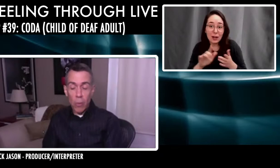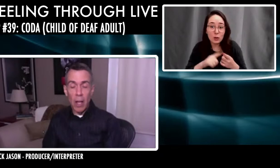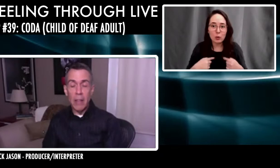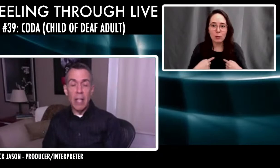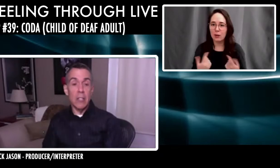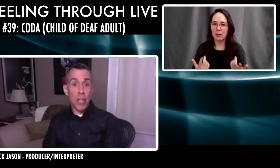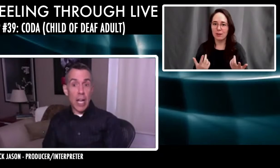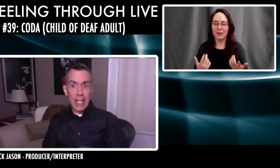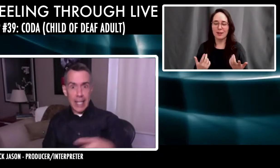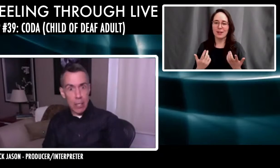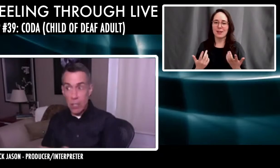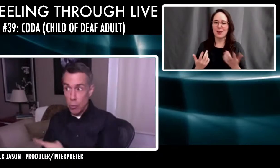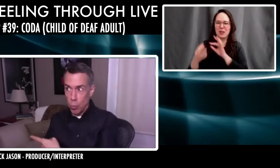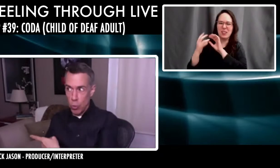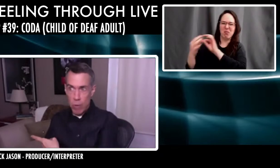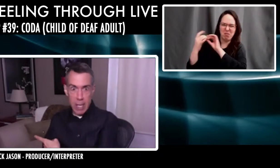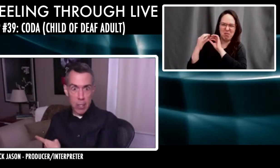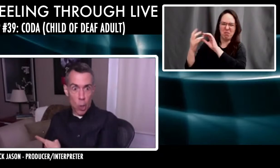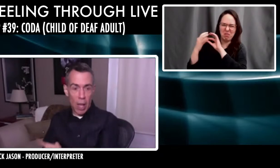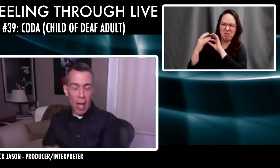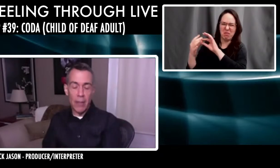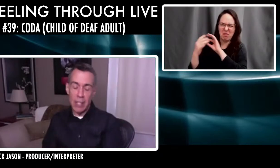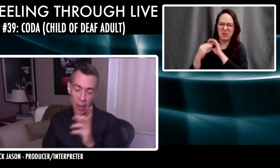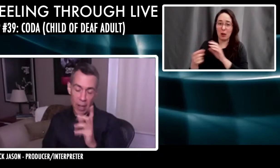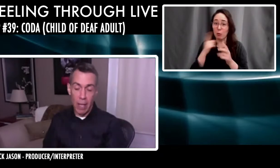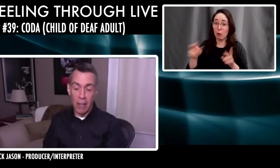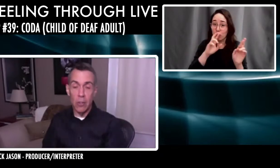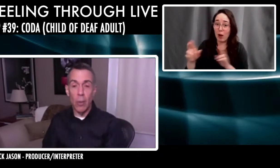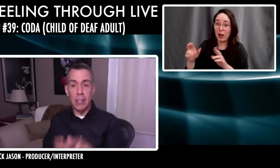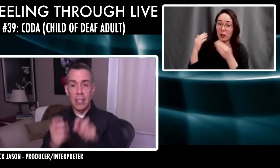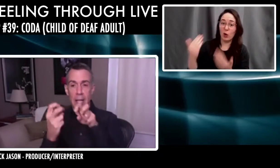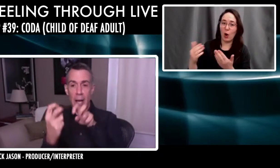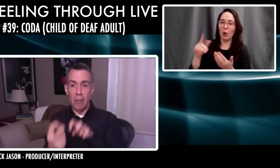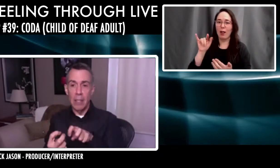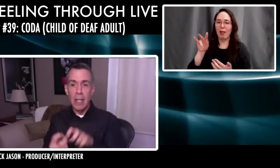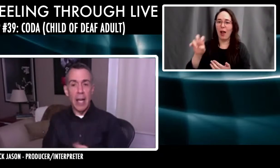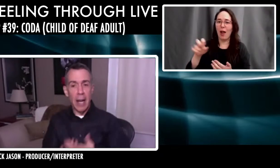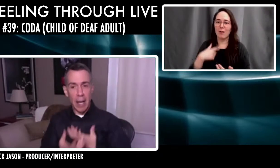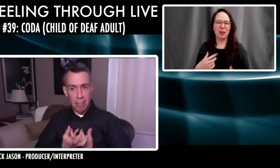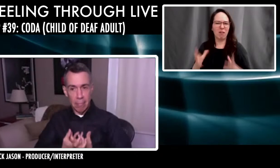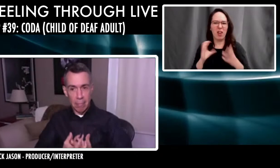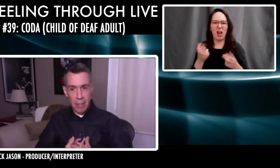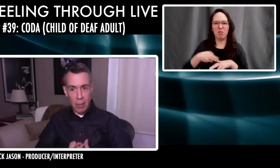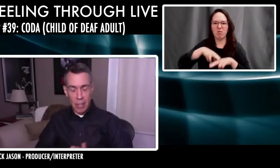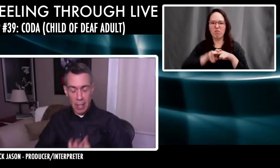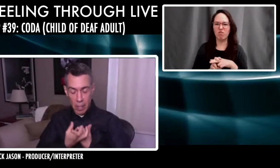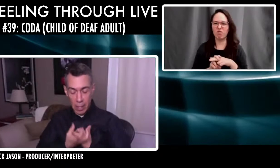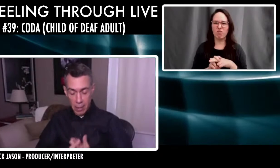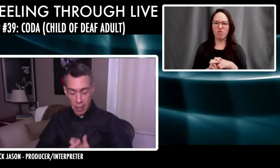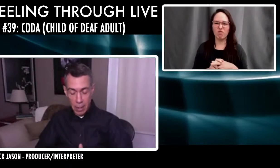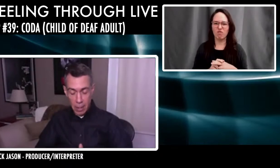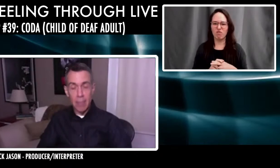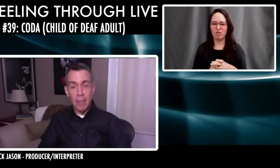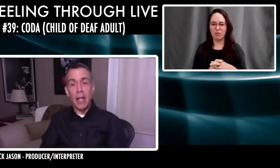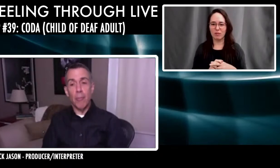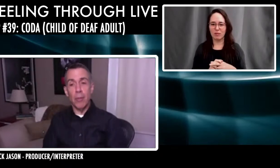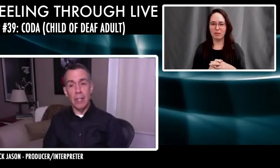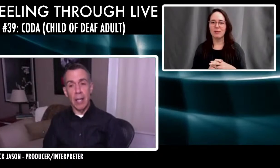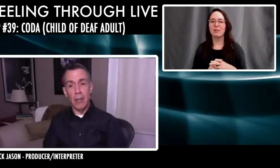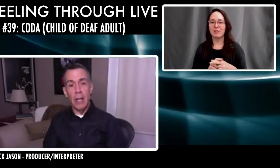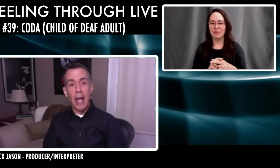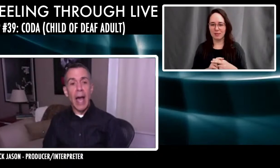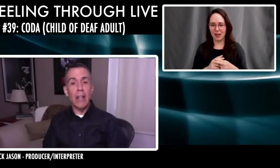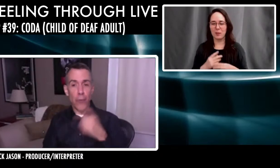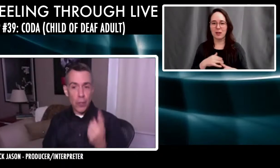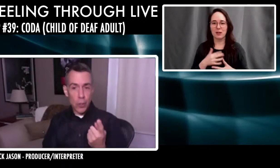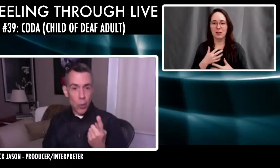No, no, And they said, Jack, get it. We're ready to go live. I said, fine. Okay. So I sit down and I, you know, in some language, I kind of do this and I pull it